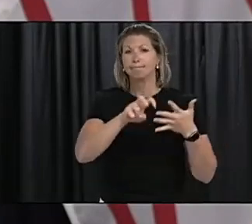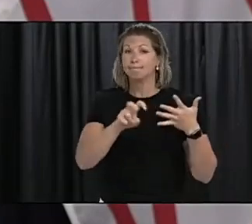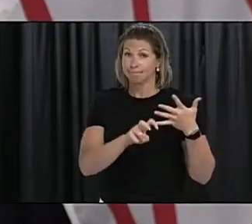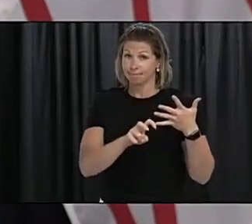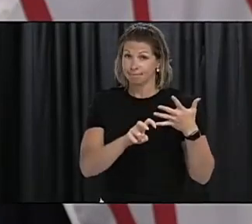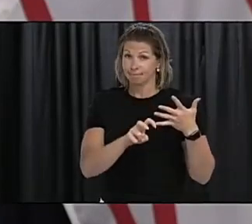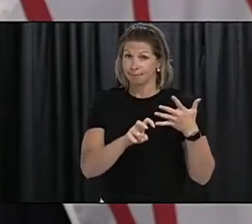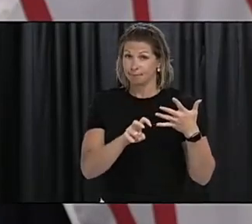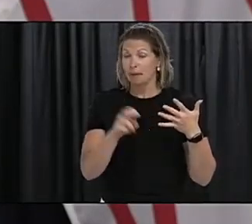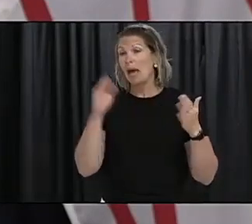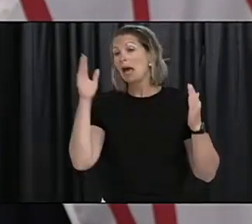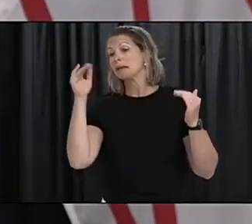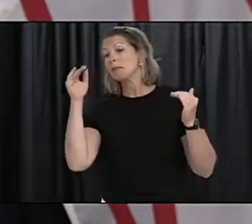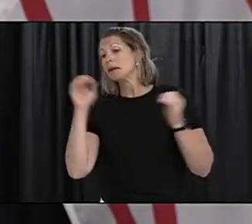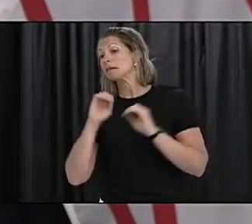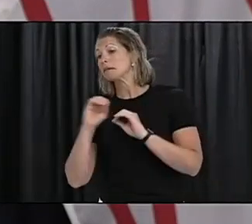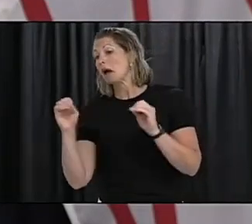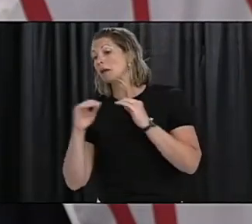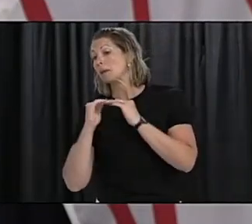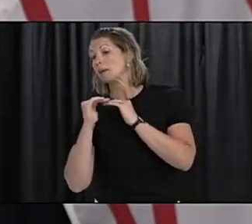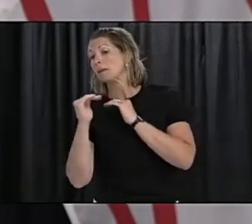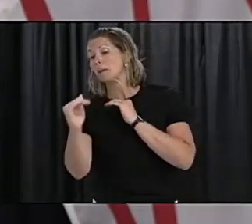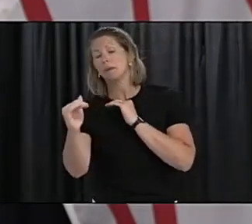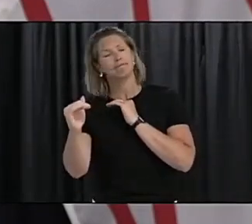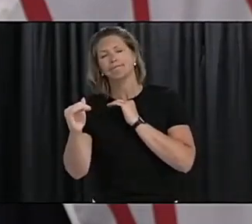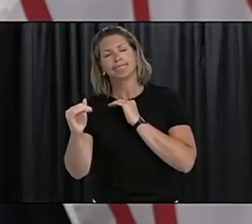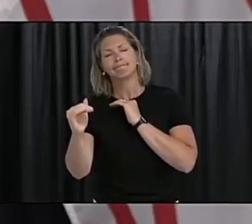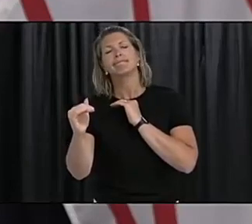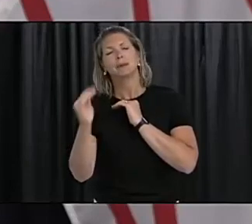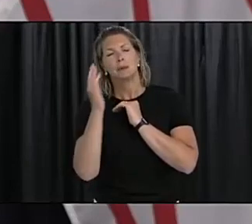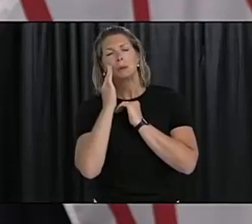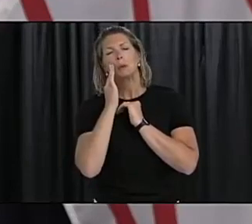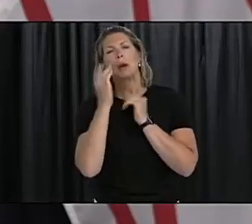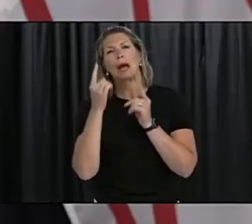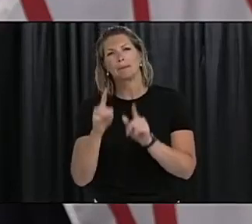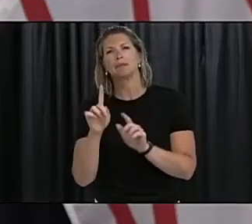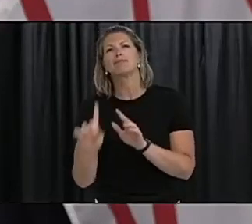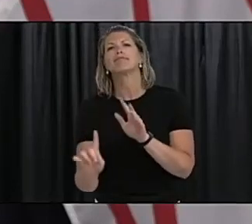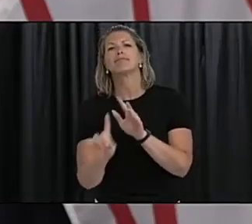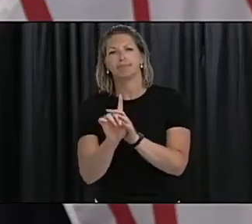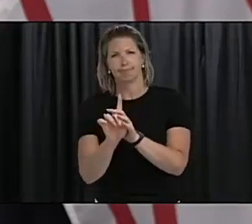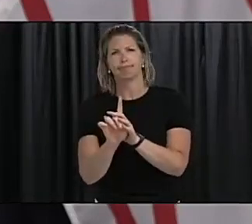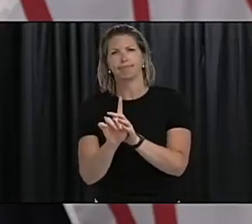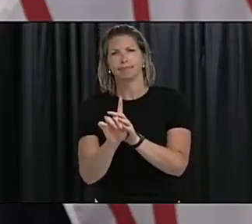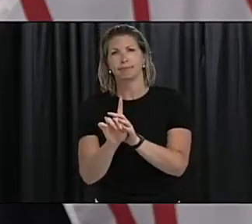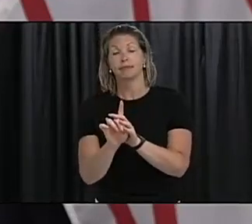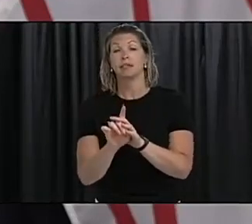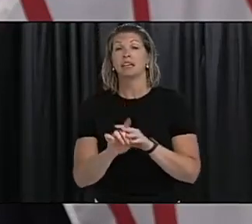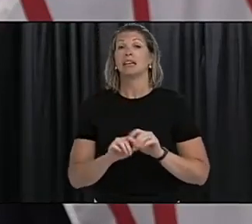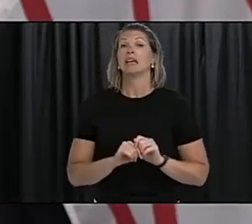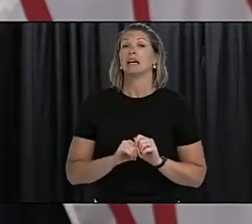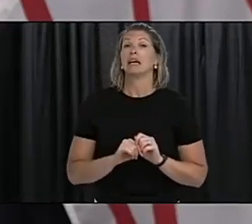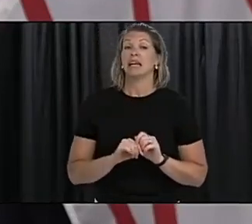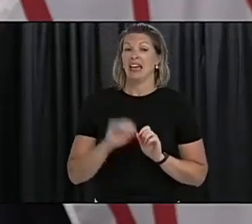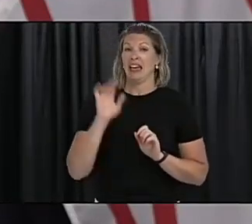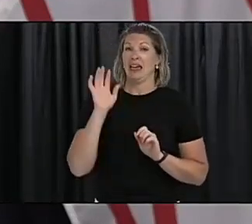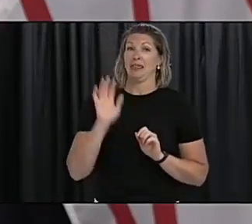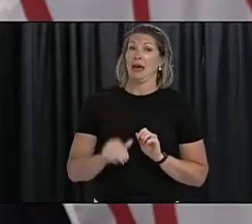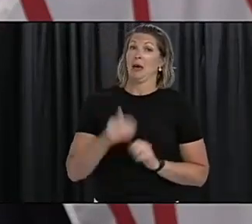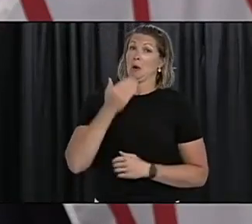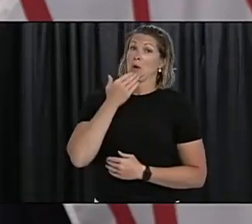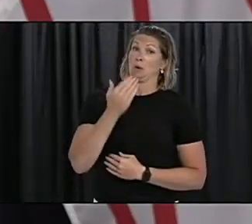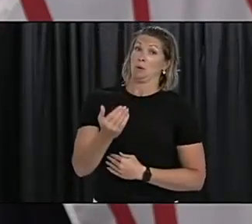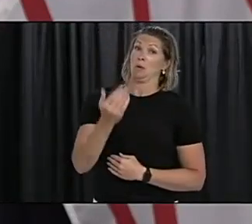unexpected. And as Dr. Fitzgerald just said, they actually serve as a reminder that COVID is still